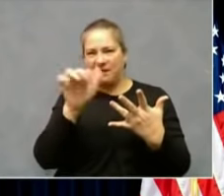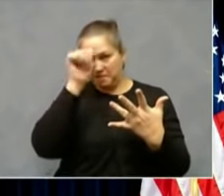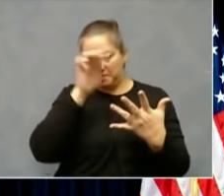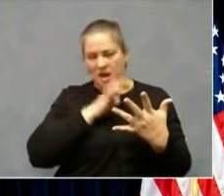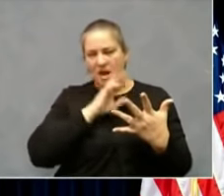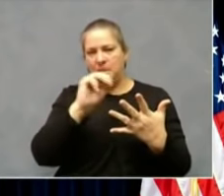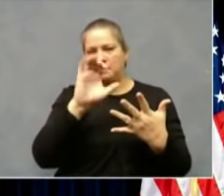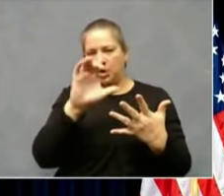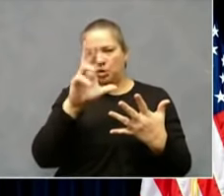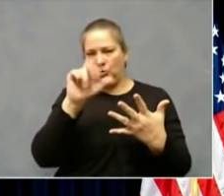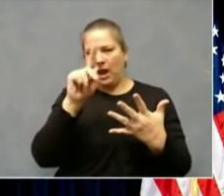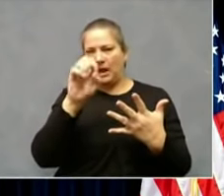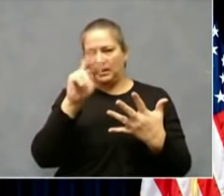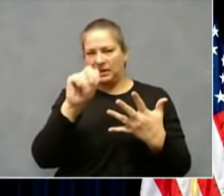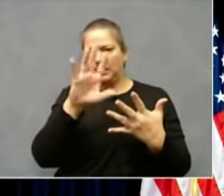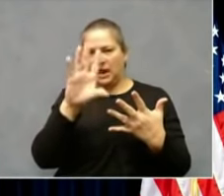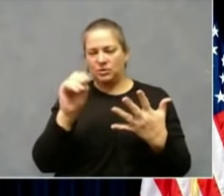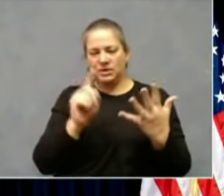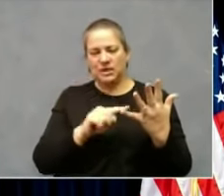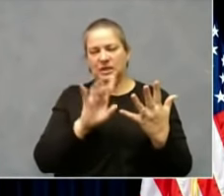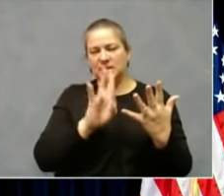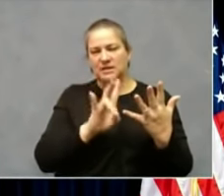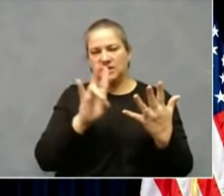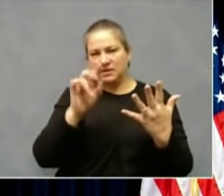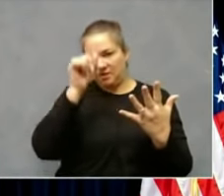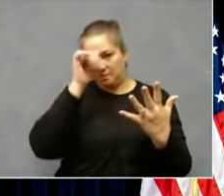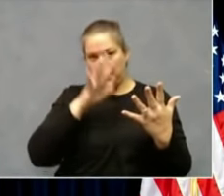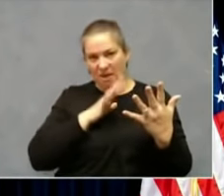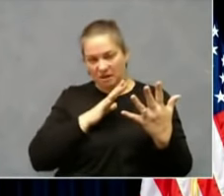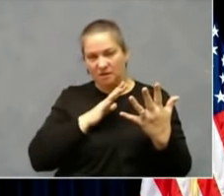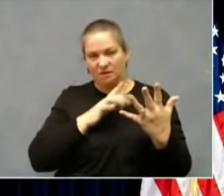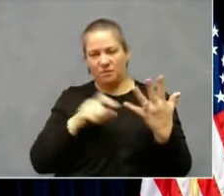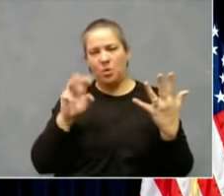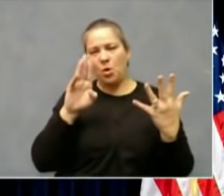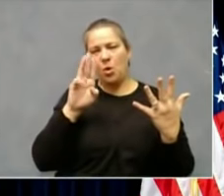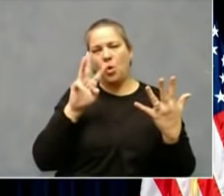and a 77-year-old man from Webster County.